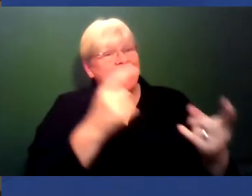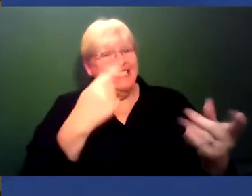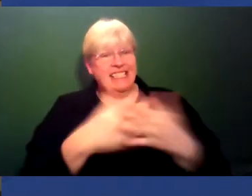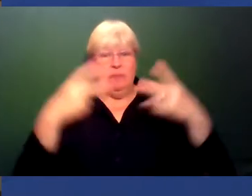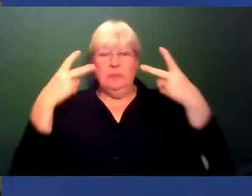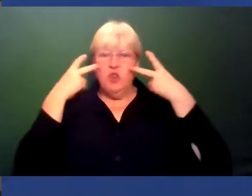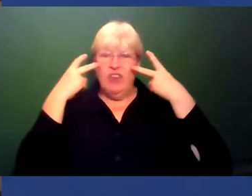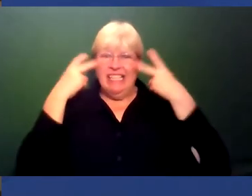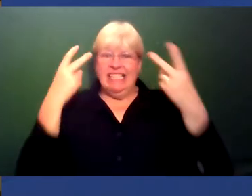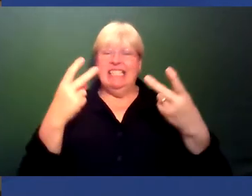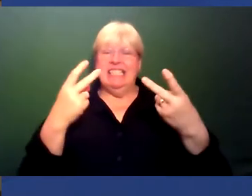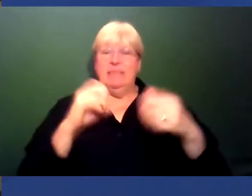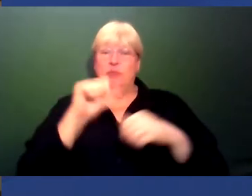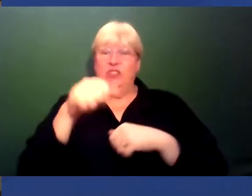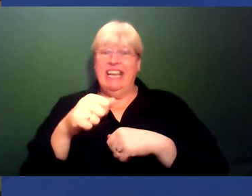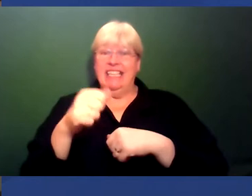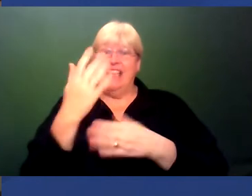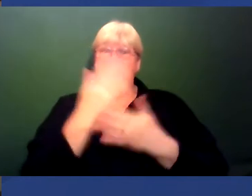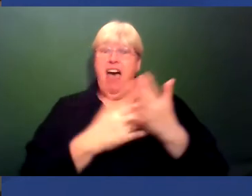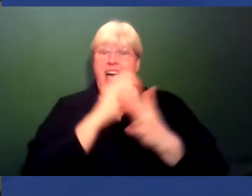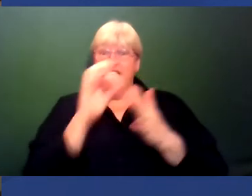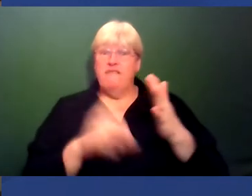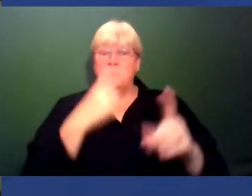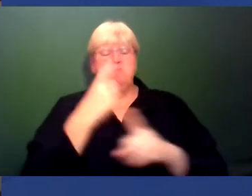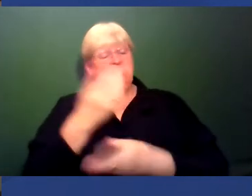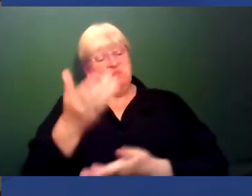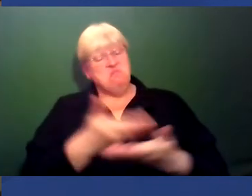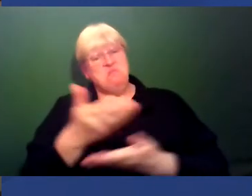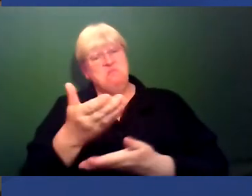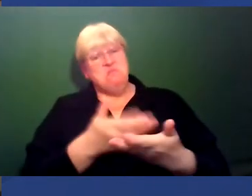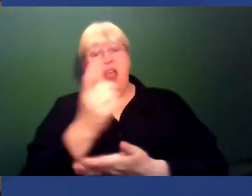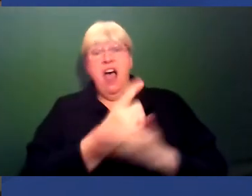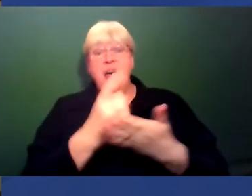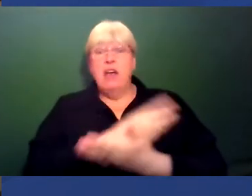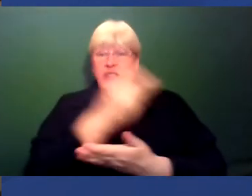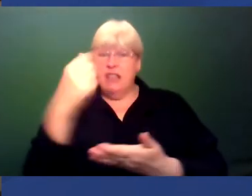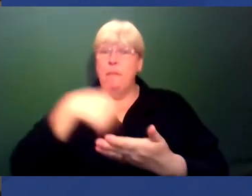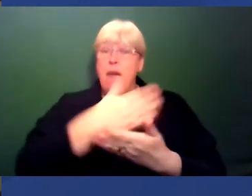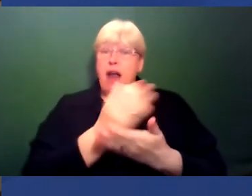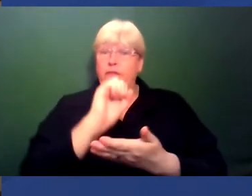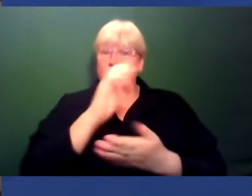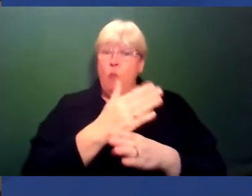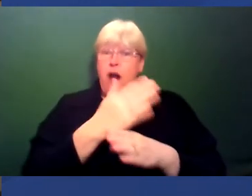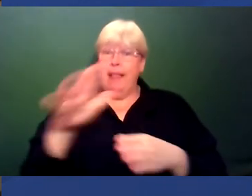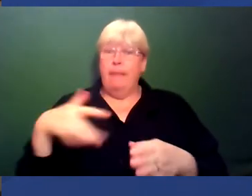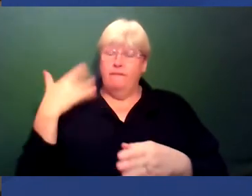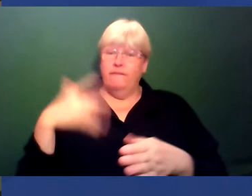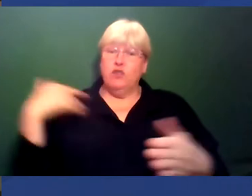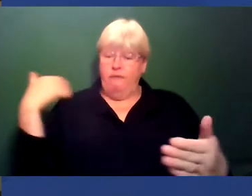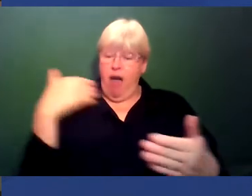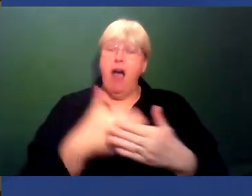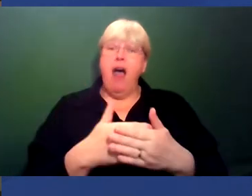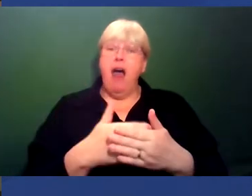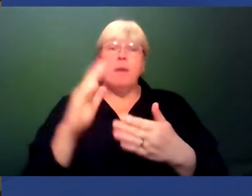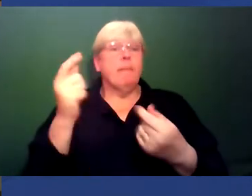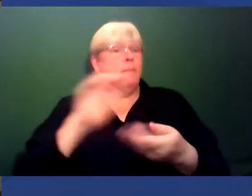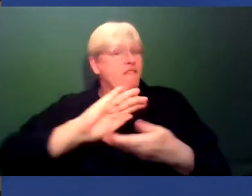minutes, I'm hoping to have a discussion with you about some aspects of your life and work so far. But before we